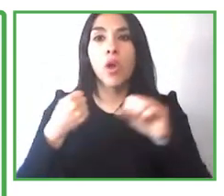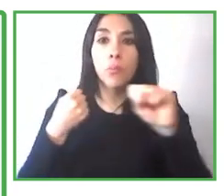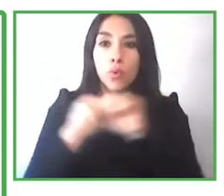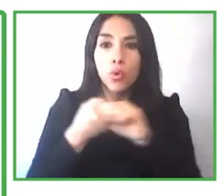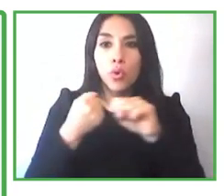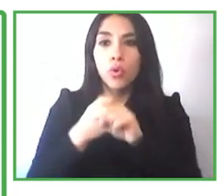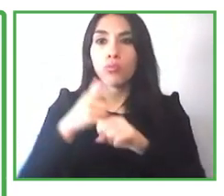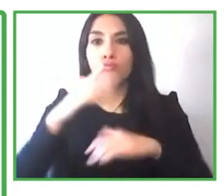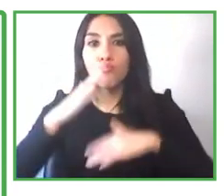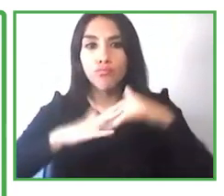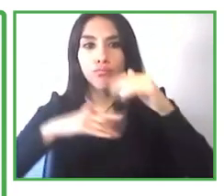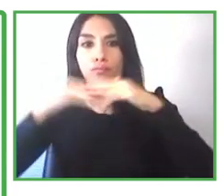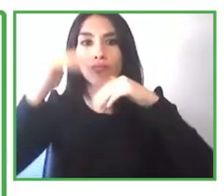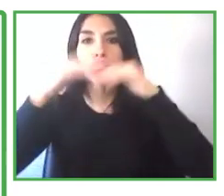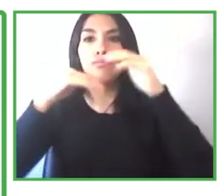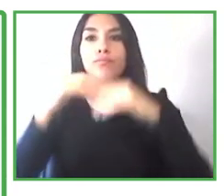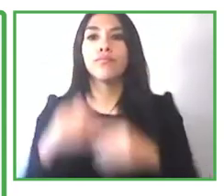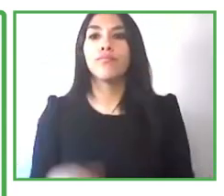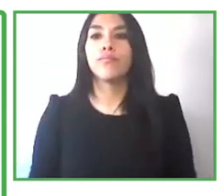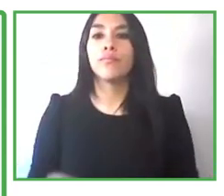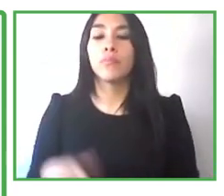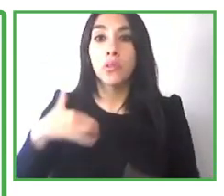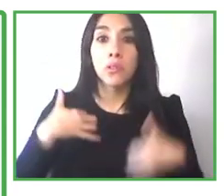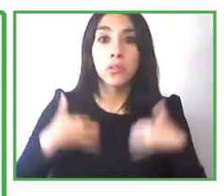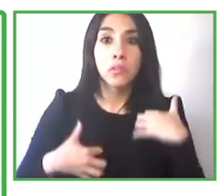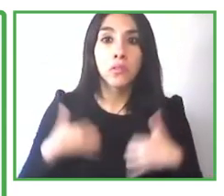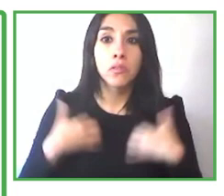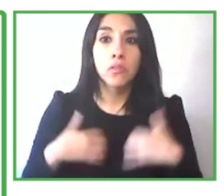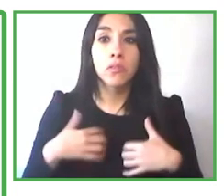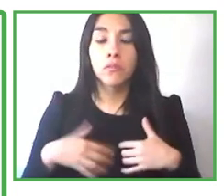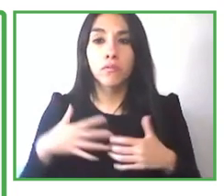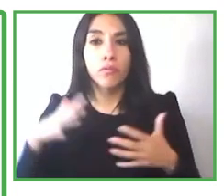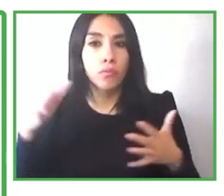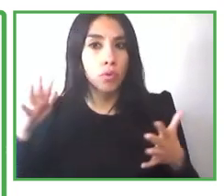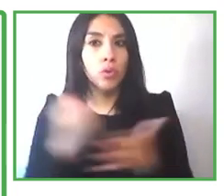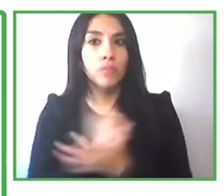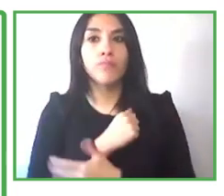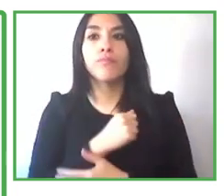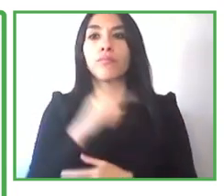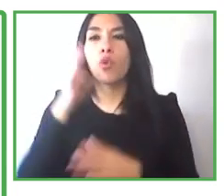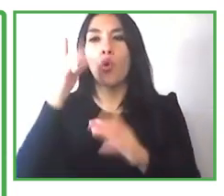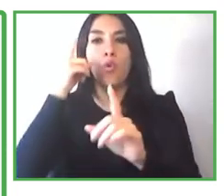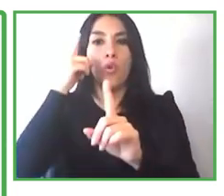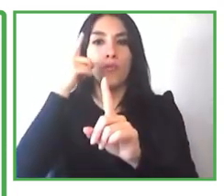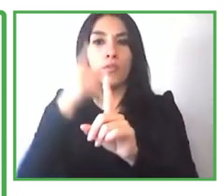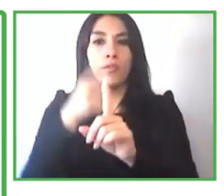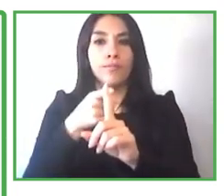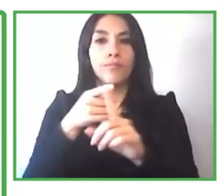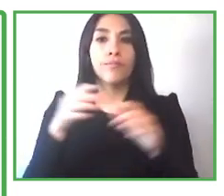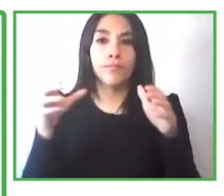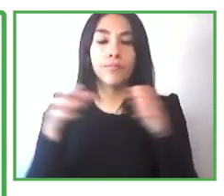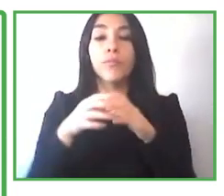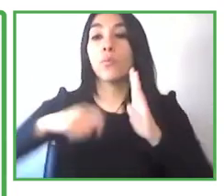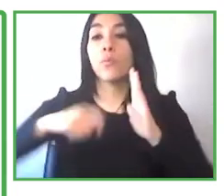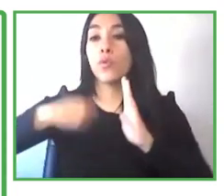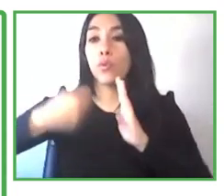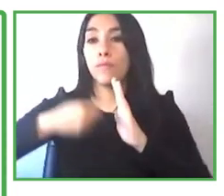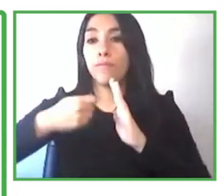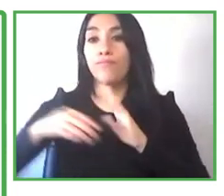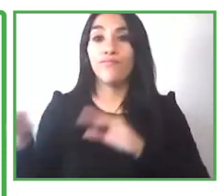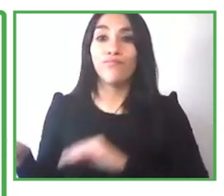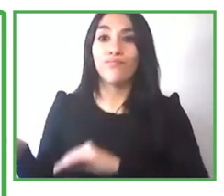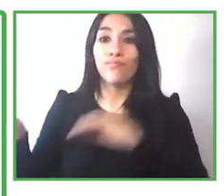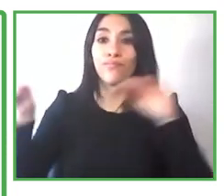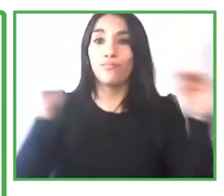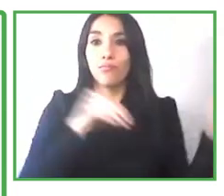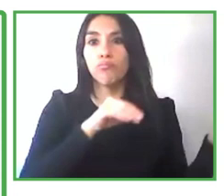so our graduate internship program is three or six month paid internships with our business